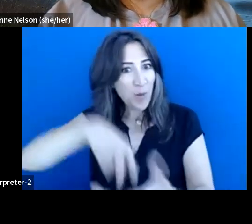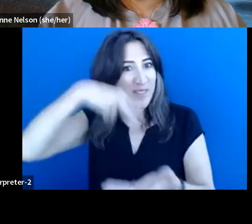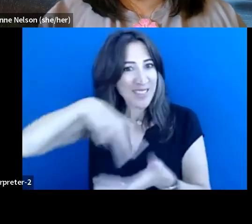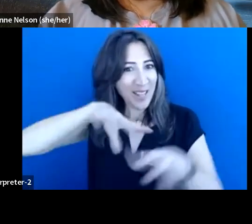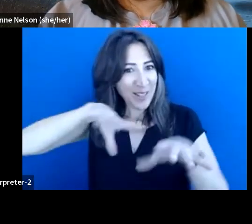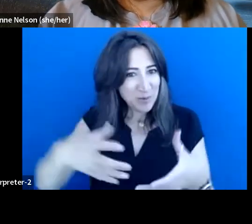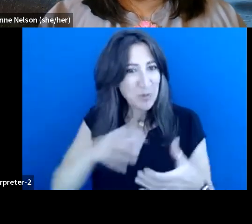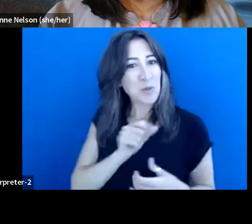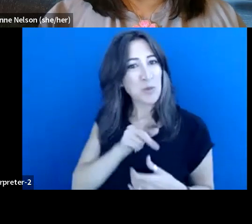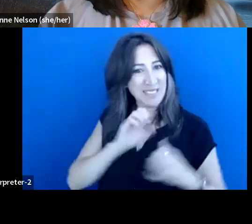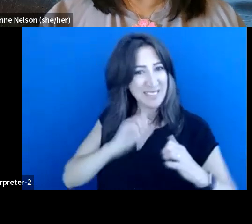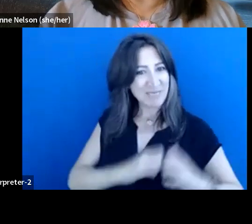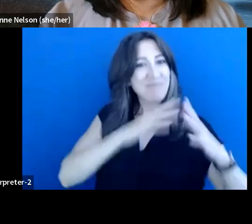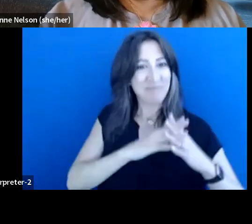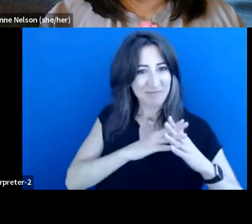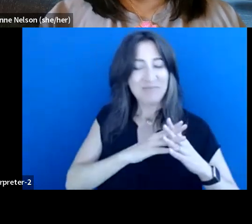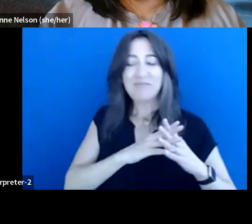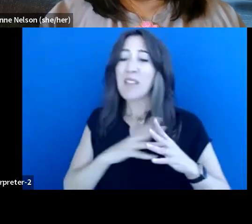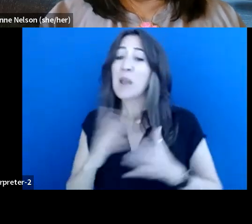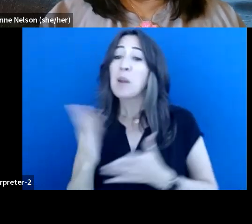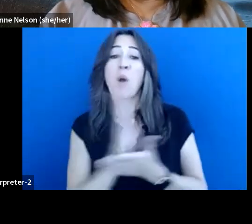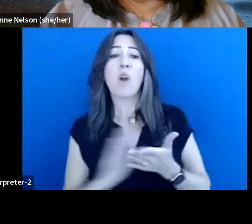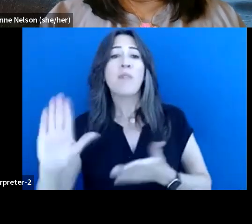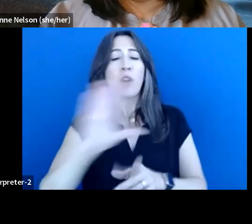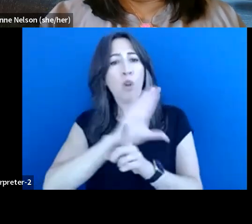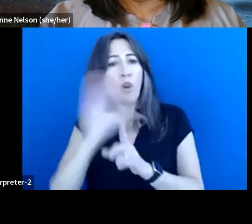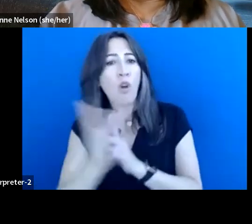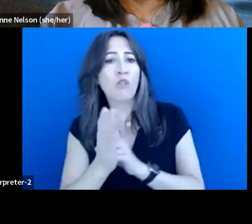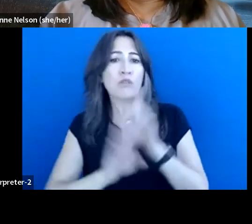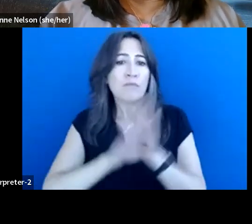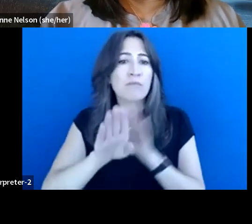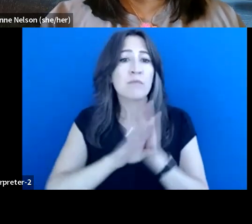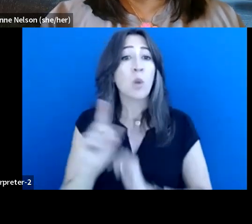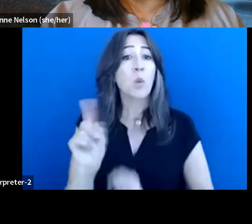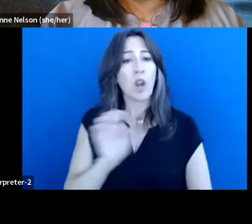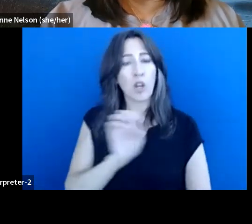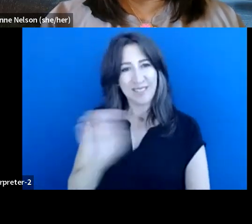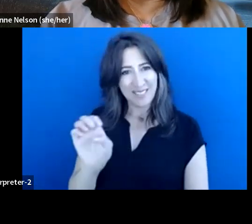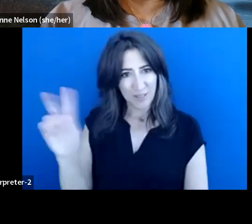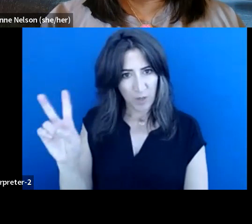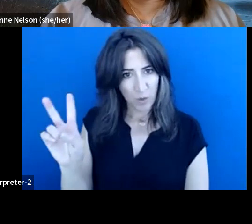and to be part of culture making in East Vancouver, especially for urban Indigenous people.